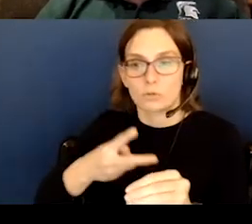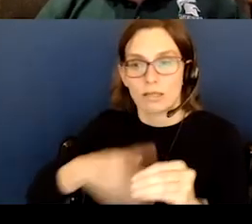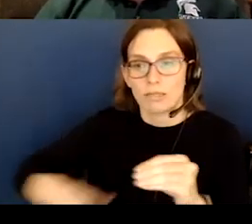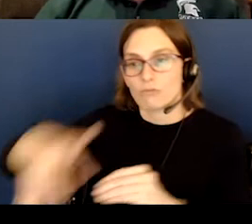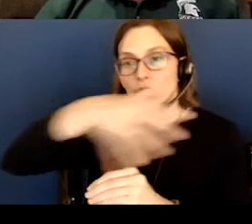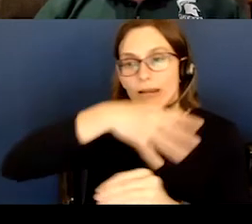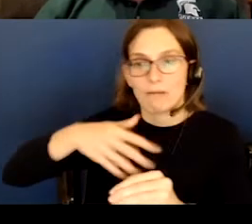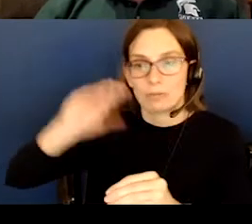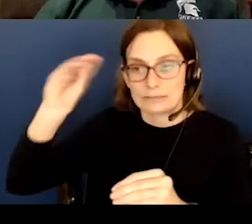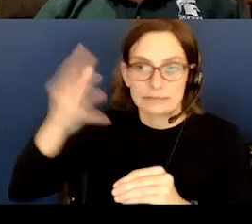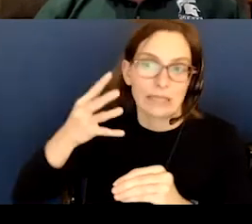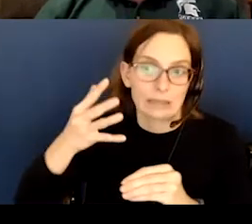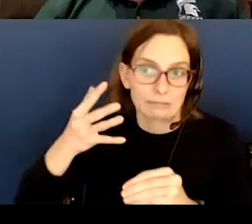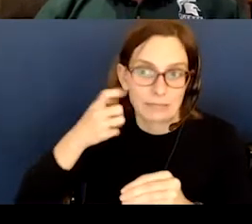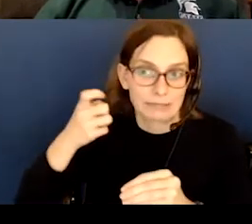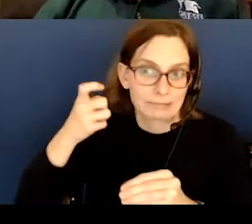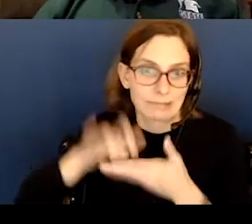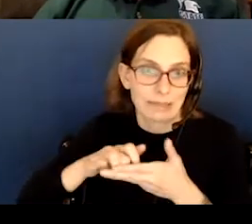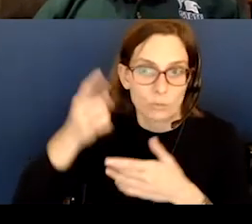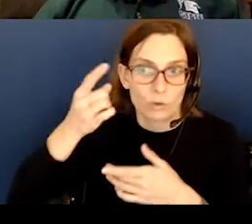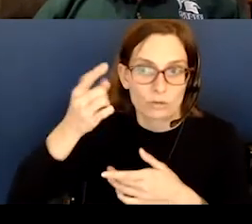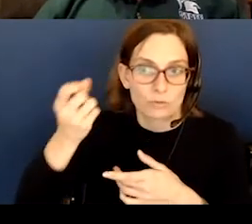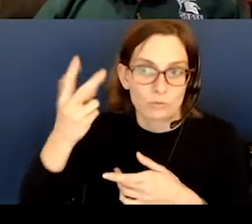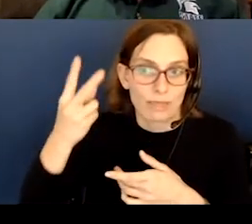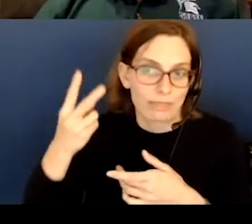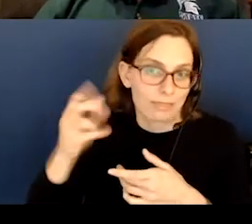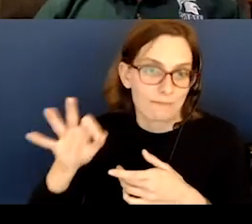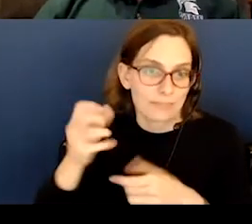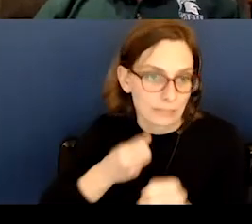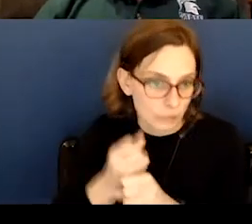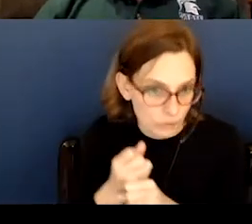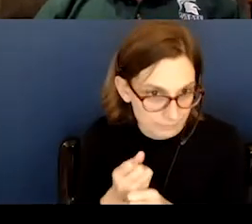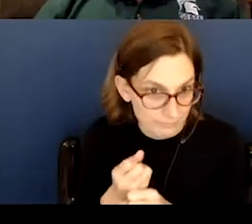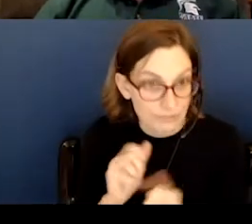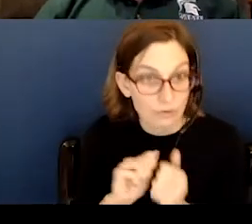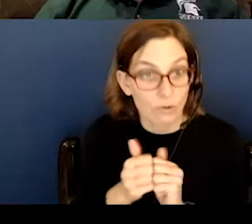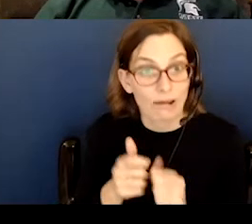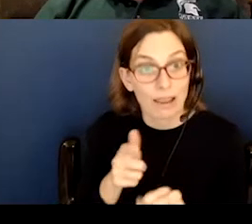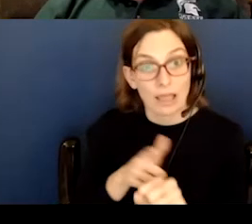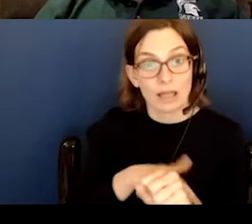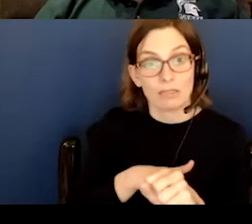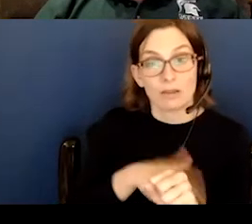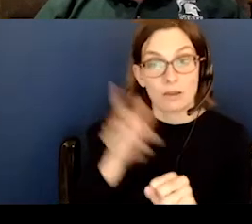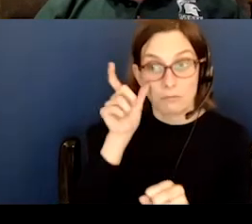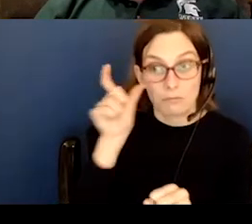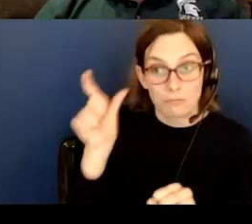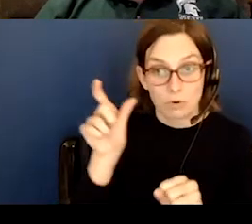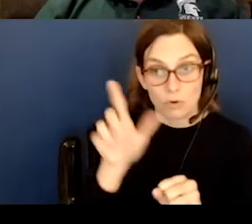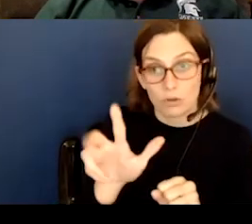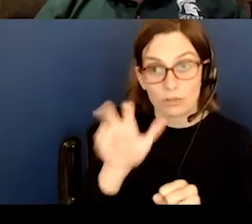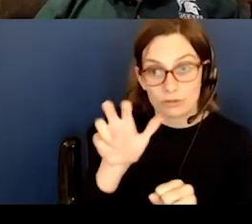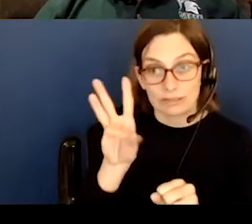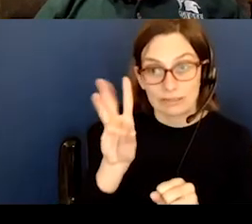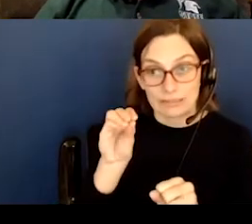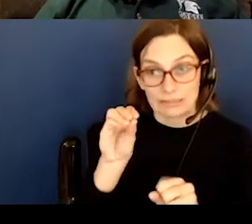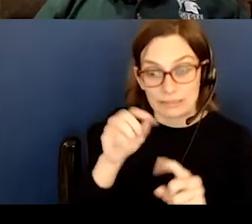that's, uh, one 12th of the year. So how long does it take the moon, the moon to go 360 degrees, one circle around